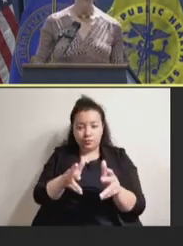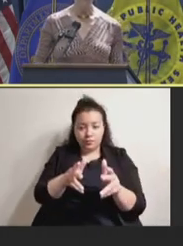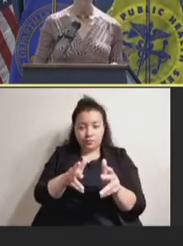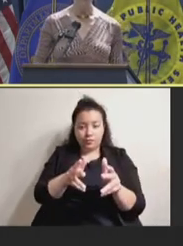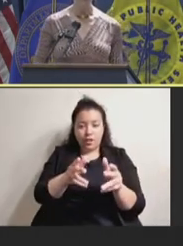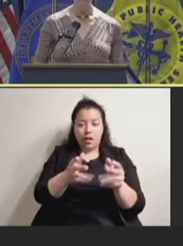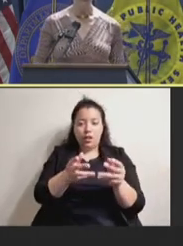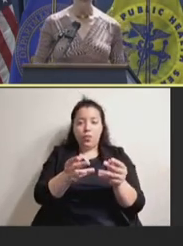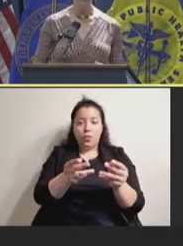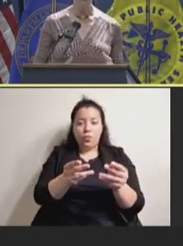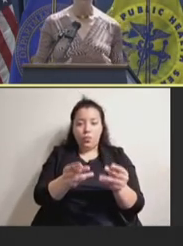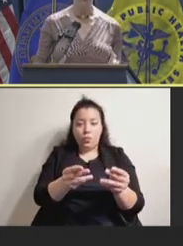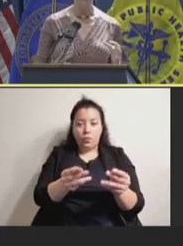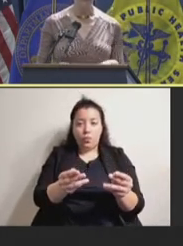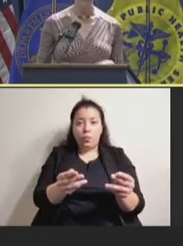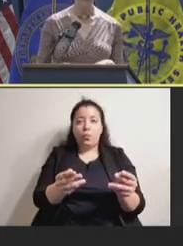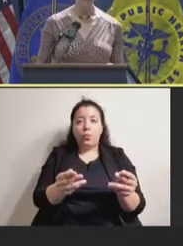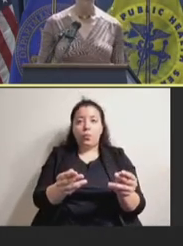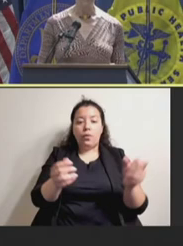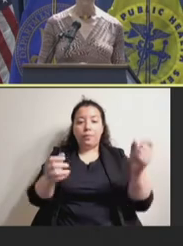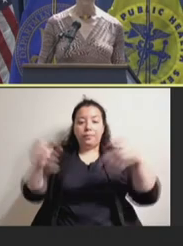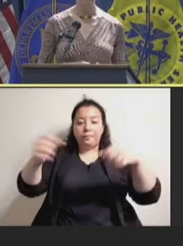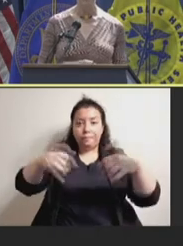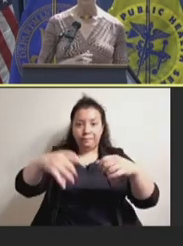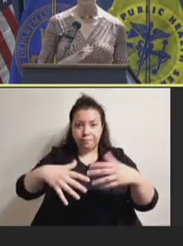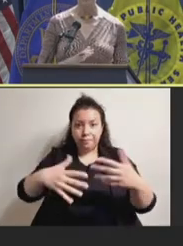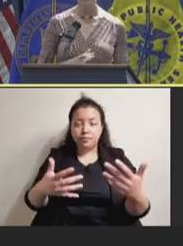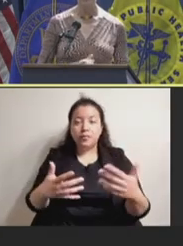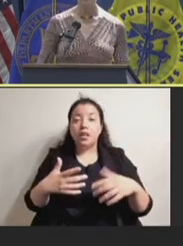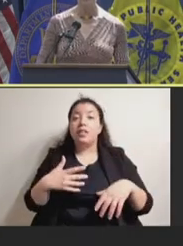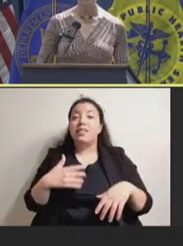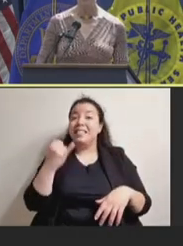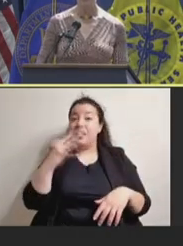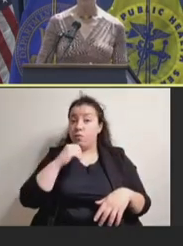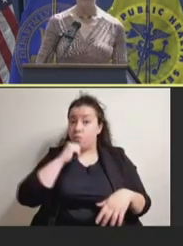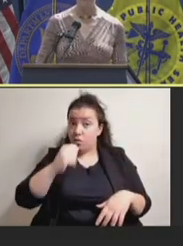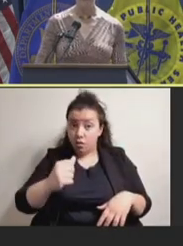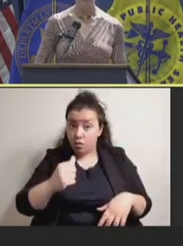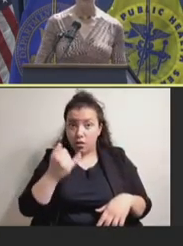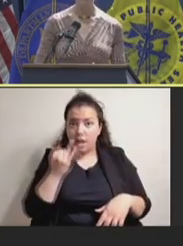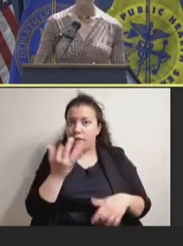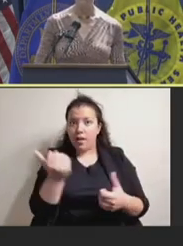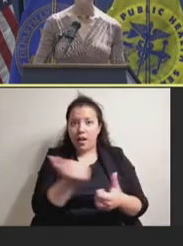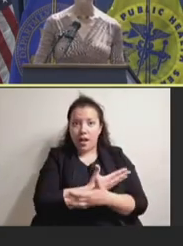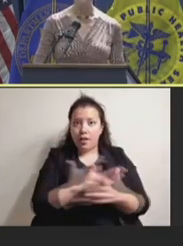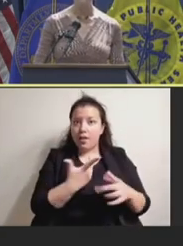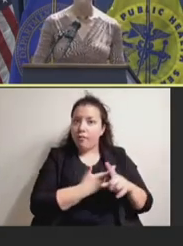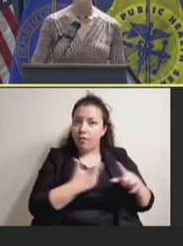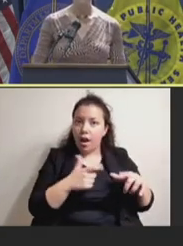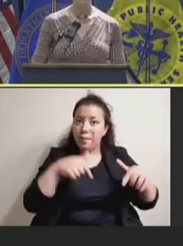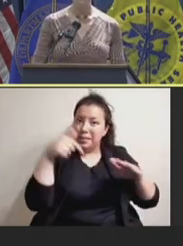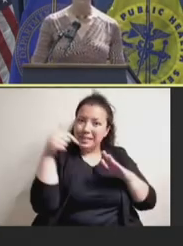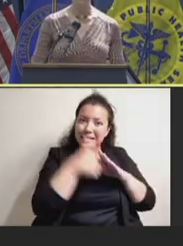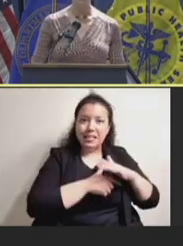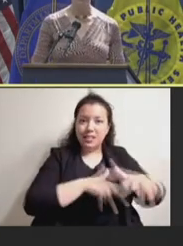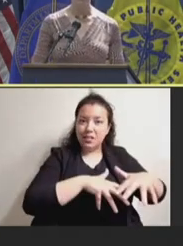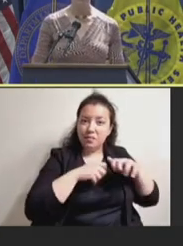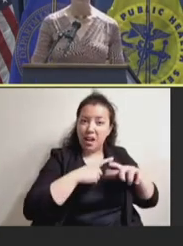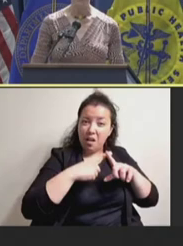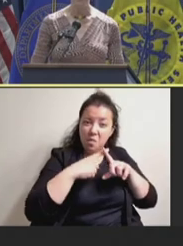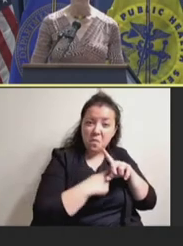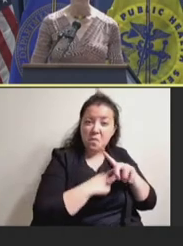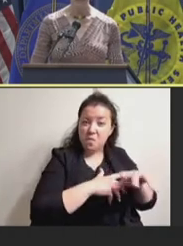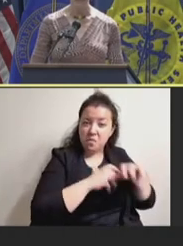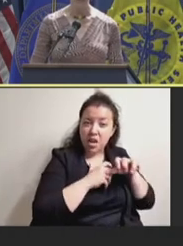And if you don't do that, but you put everything from deep freeze into the vaccine carrier with the vaccines, you definitely will be